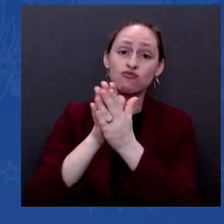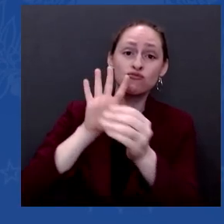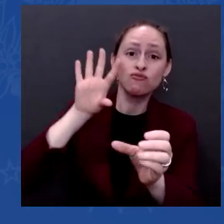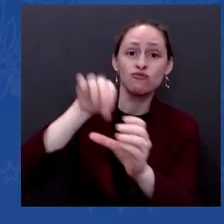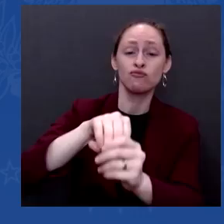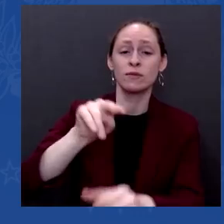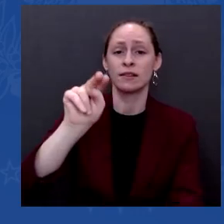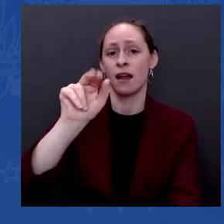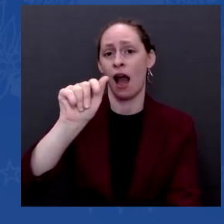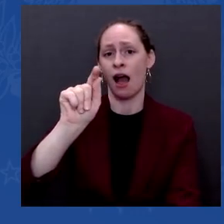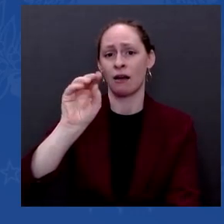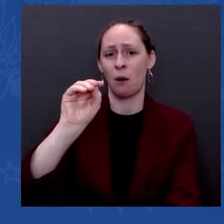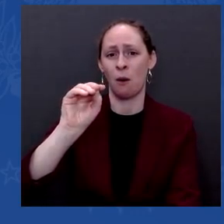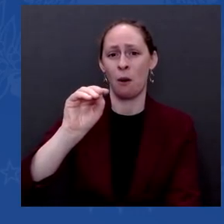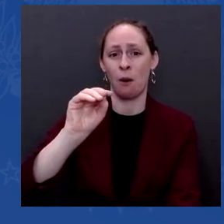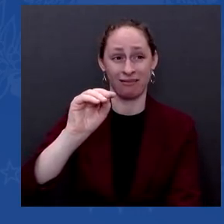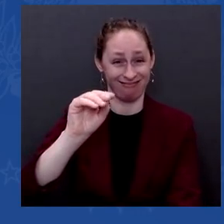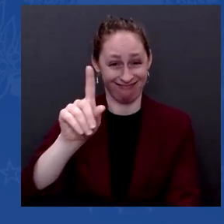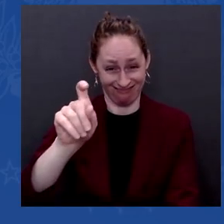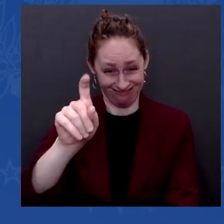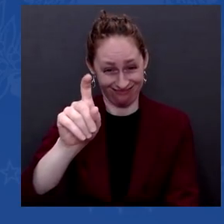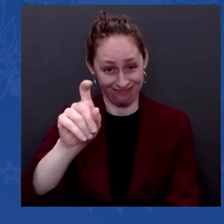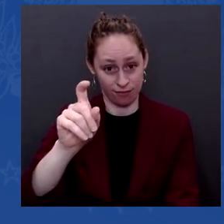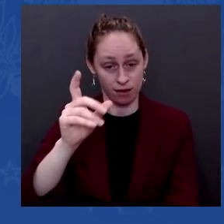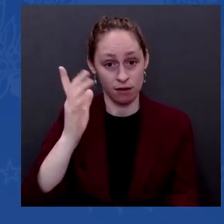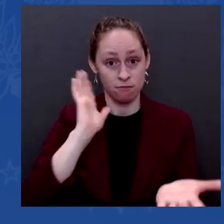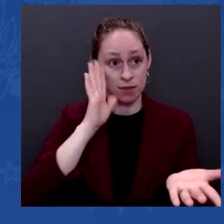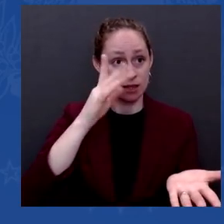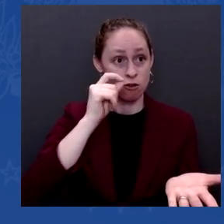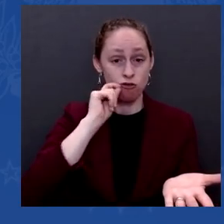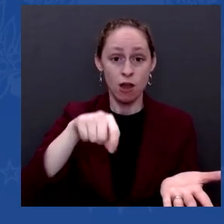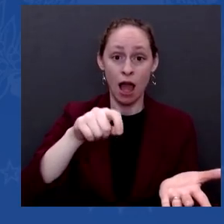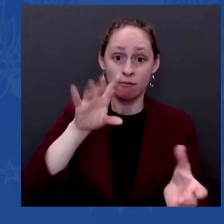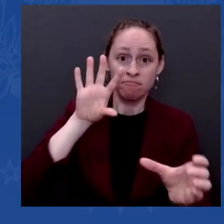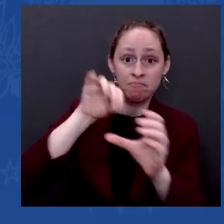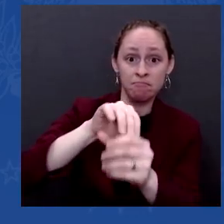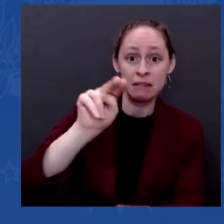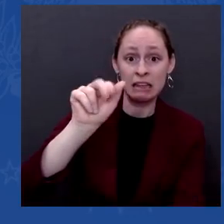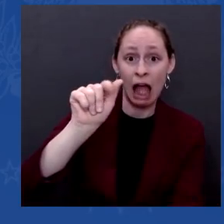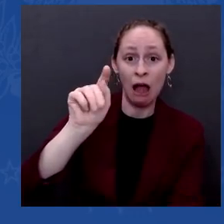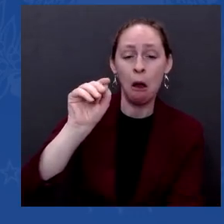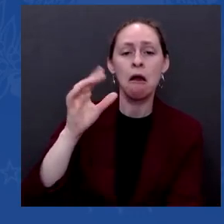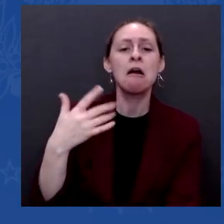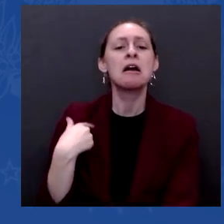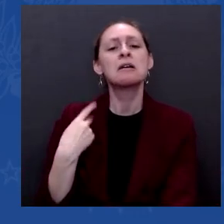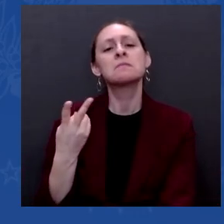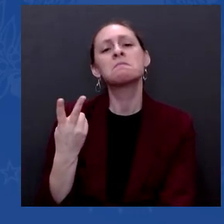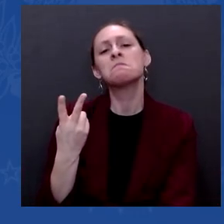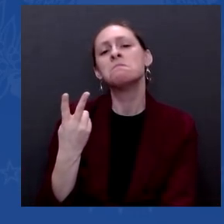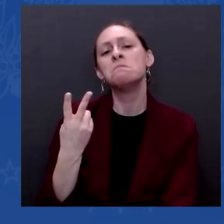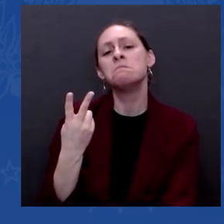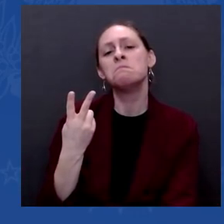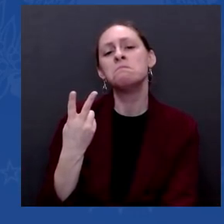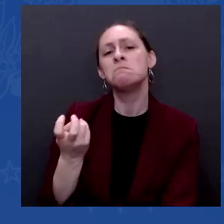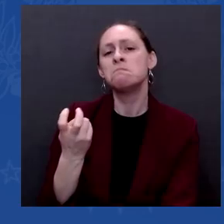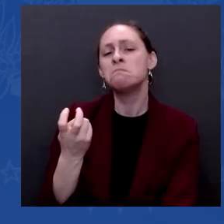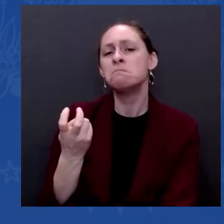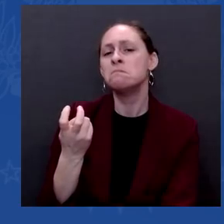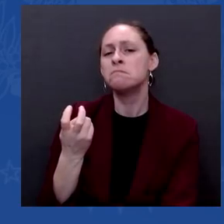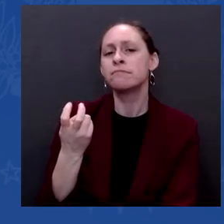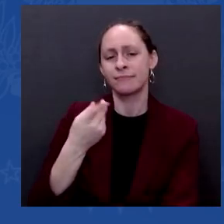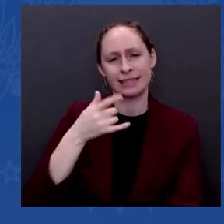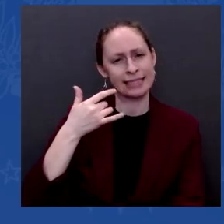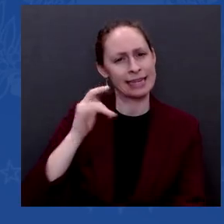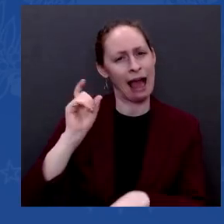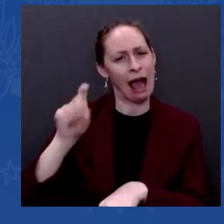based on much more work they have to do in terms of democracy and a few other things going on there. And whether or not the